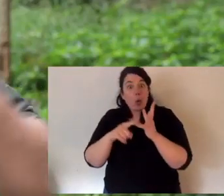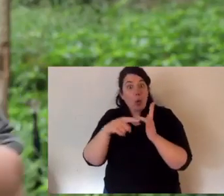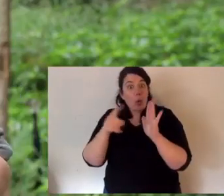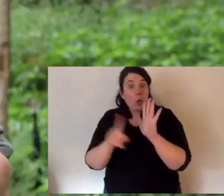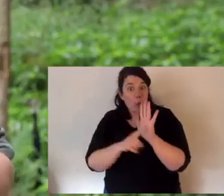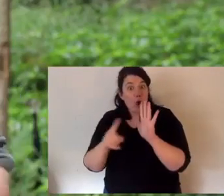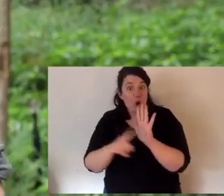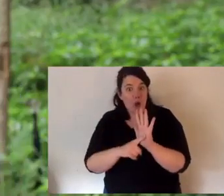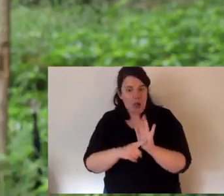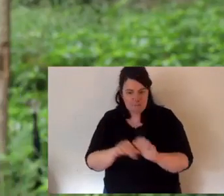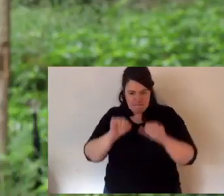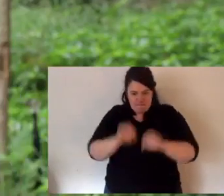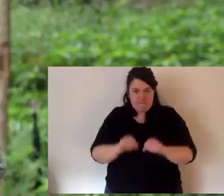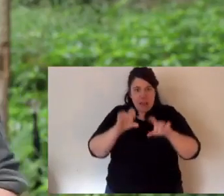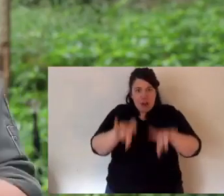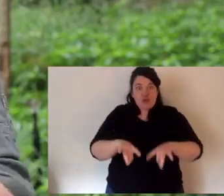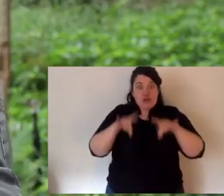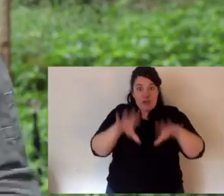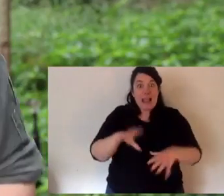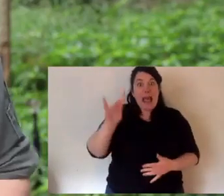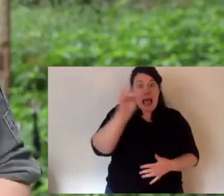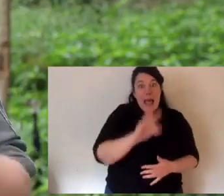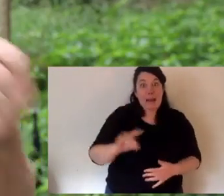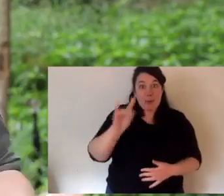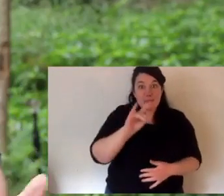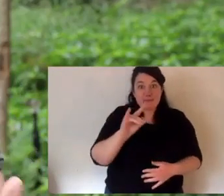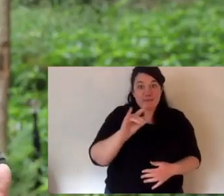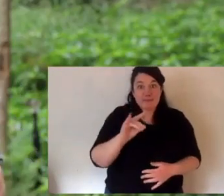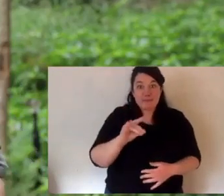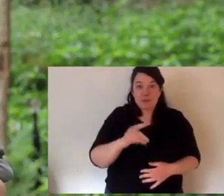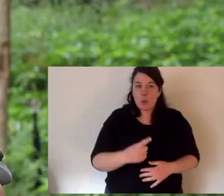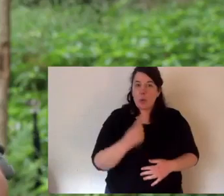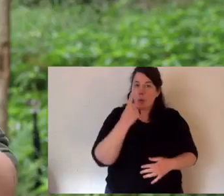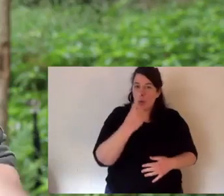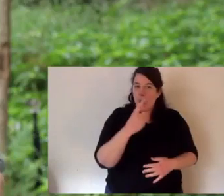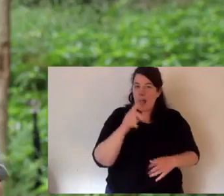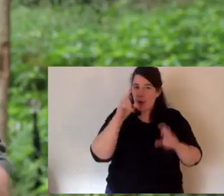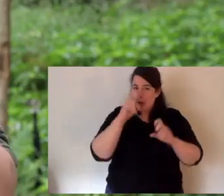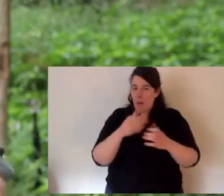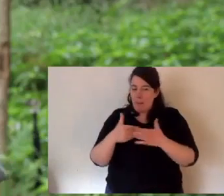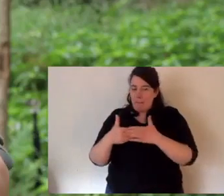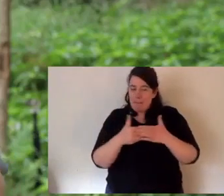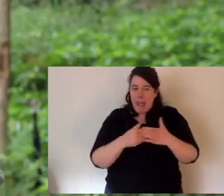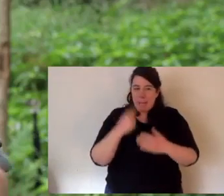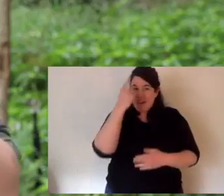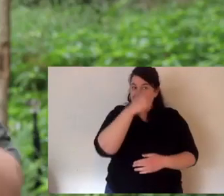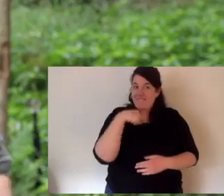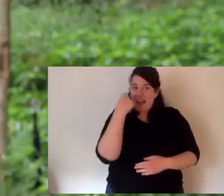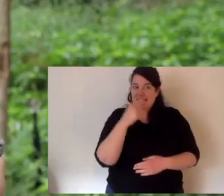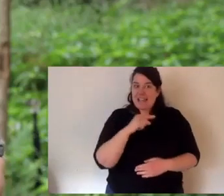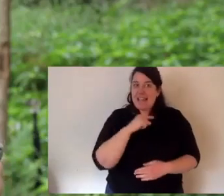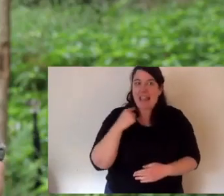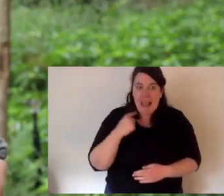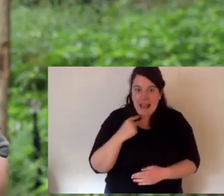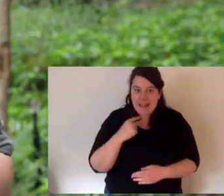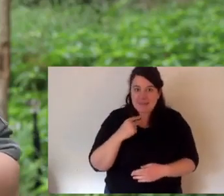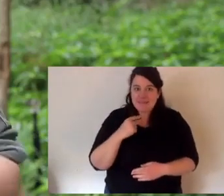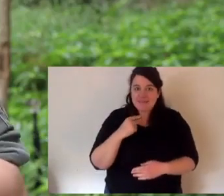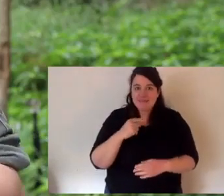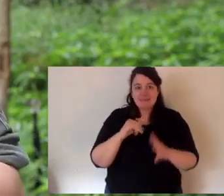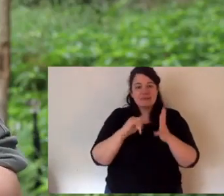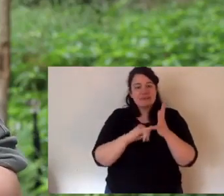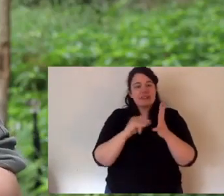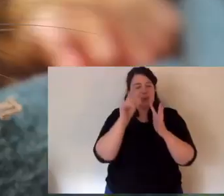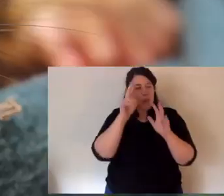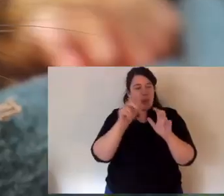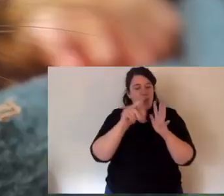Tasmanian devils, quolls, Antichinus dunnarts, these weird and wonderful and uniquely Australian species. Now